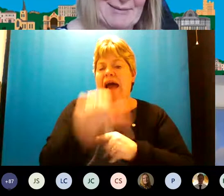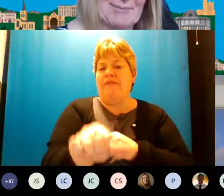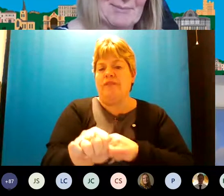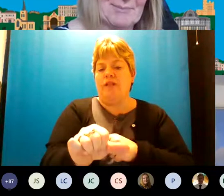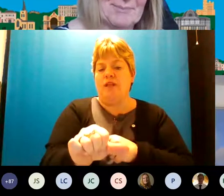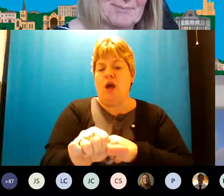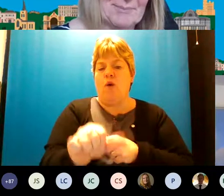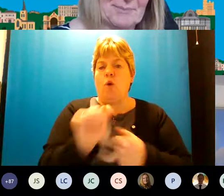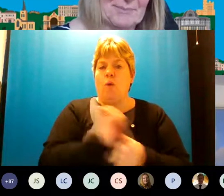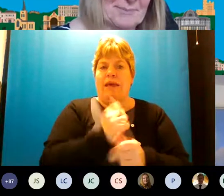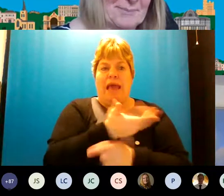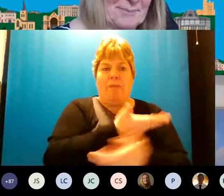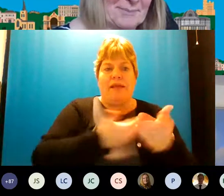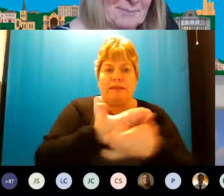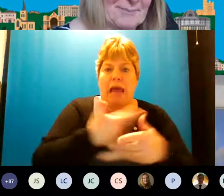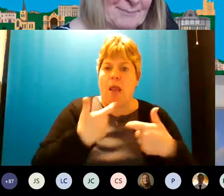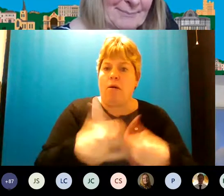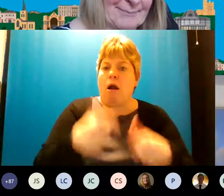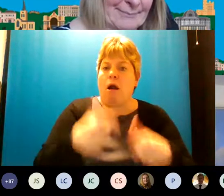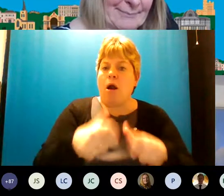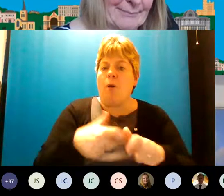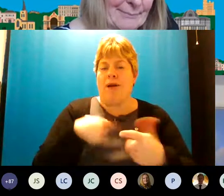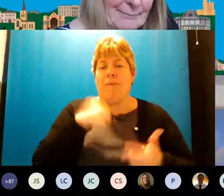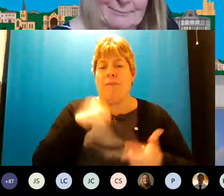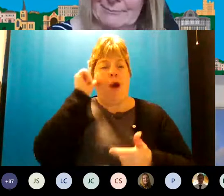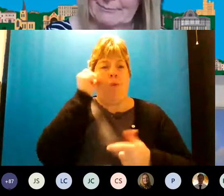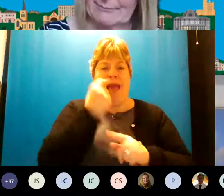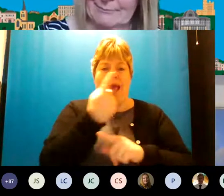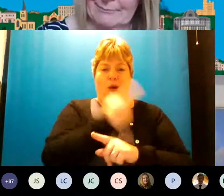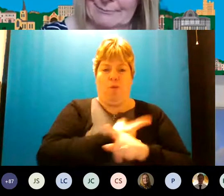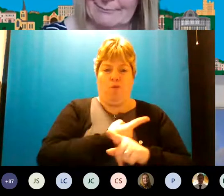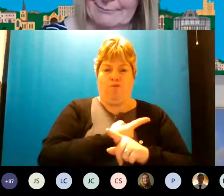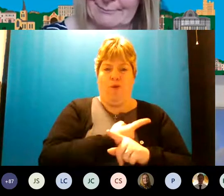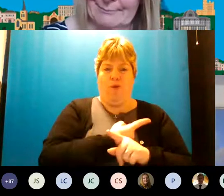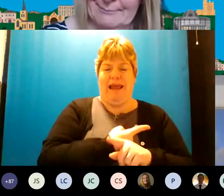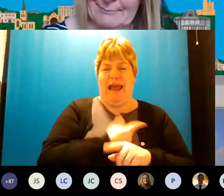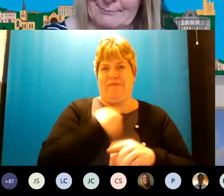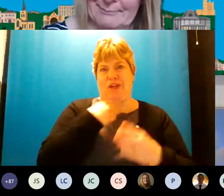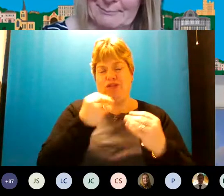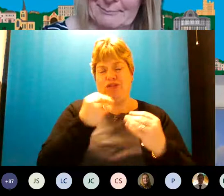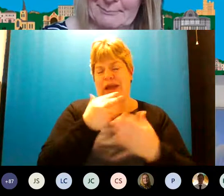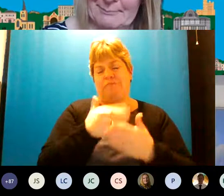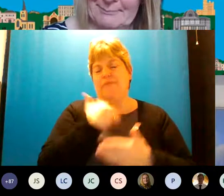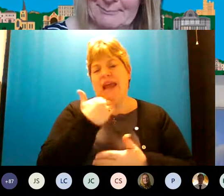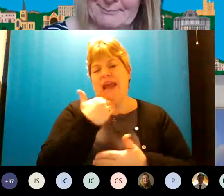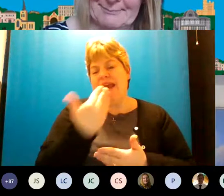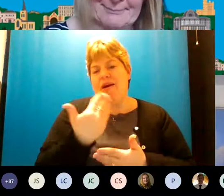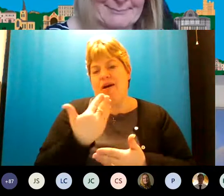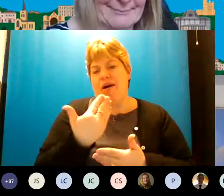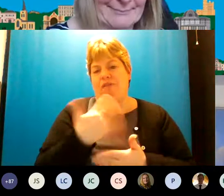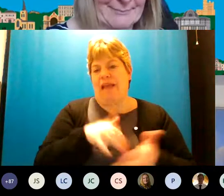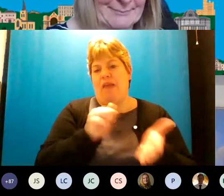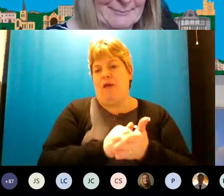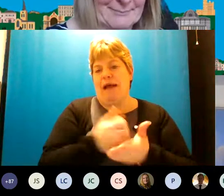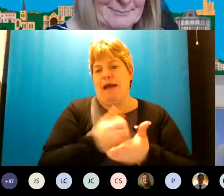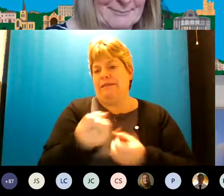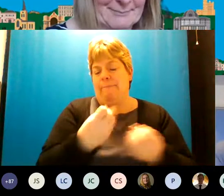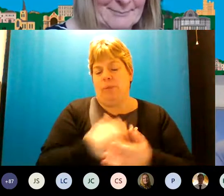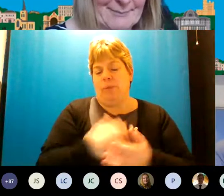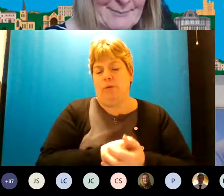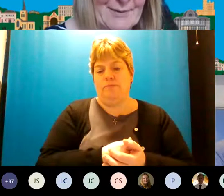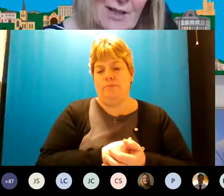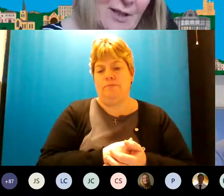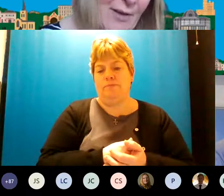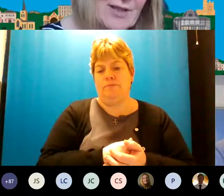this dialogue going on with us because conscious that an hour having a chat is never going to be enough to really get the right input that we're wanting to achieve